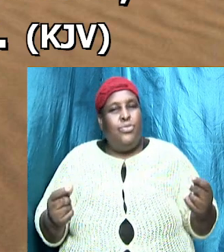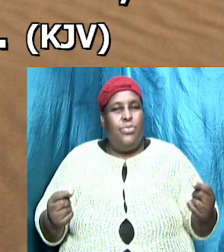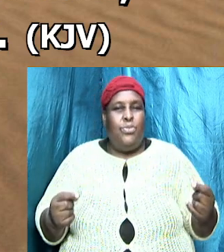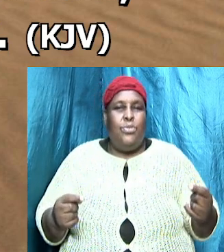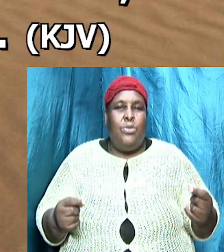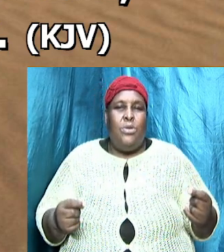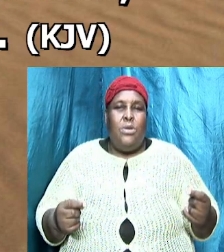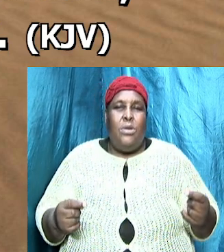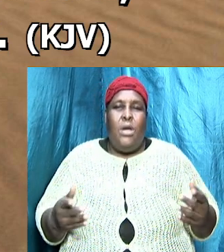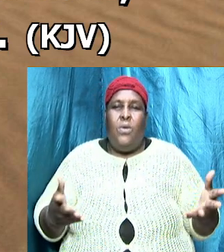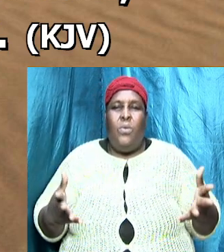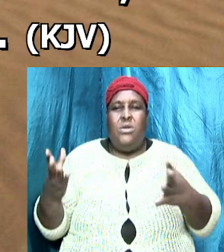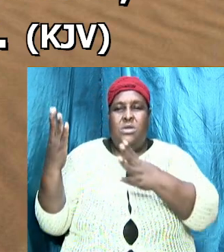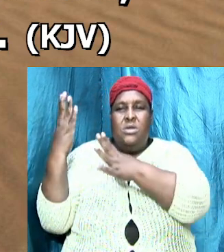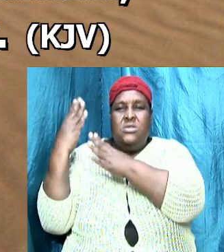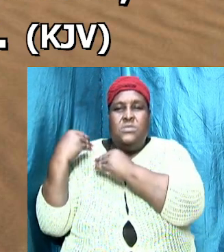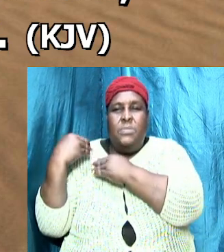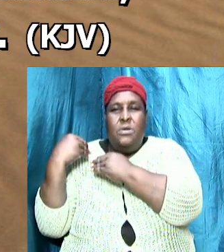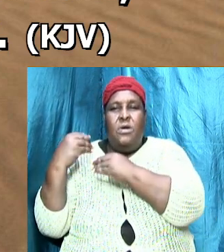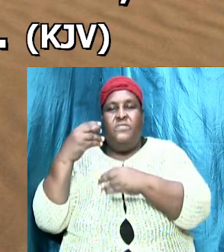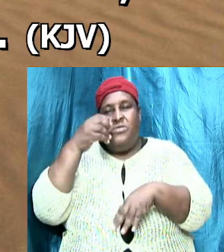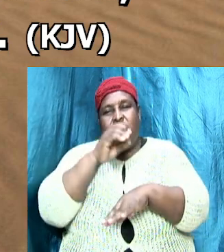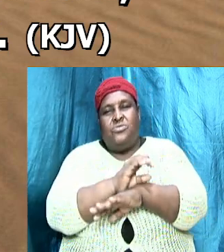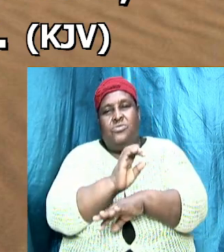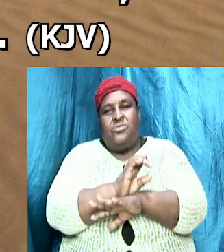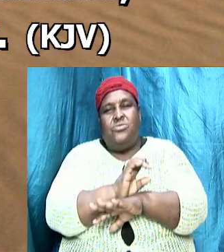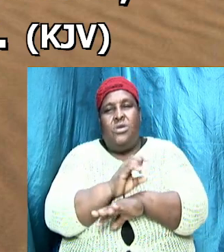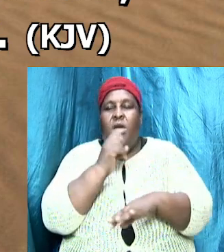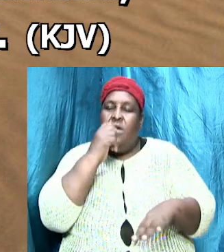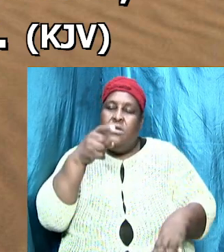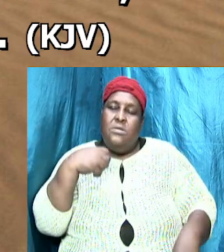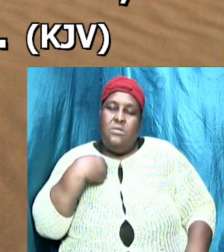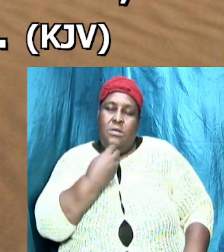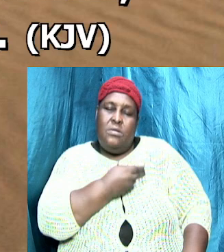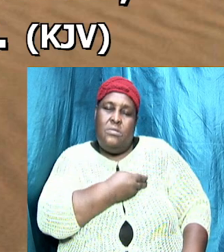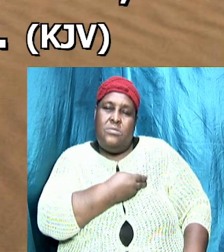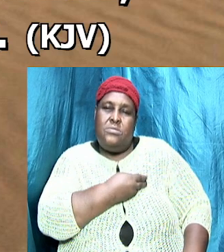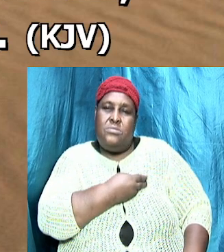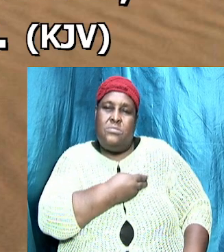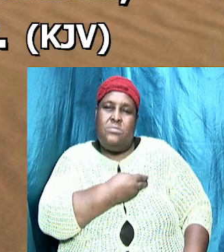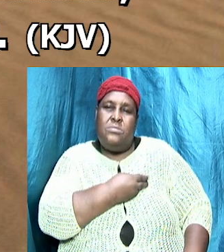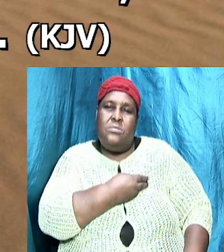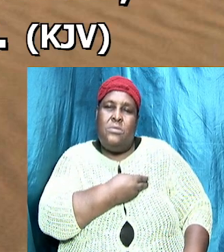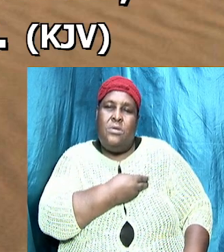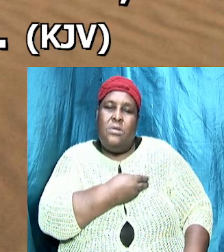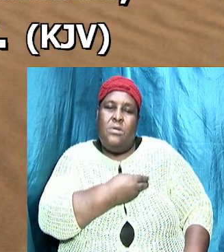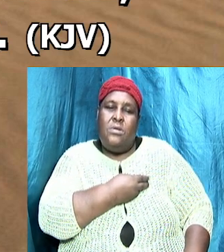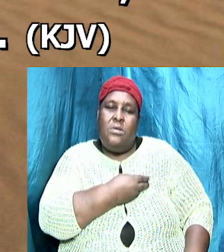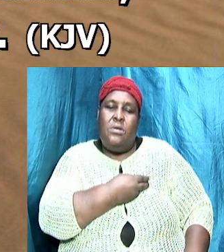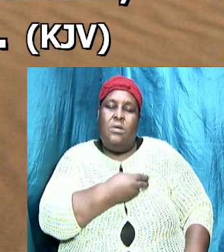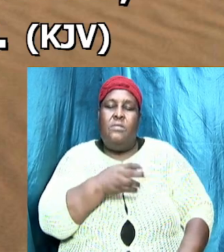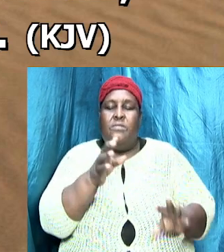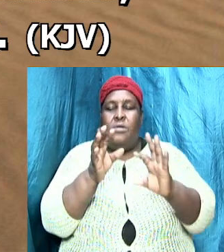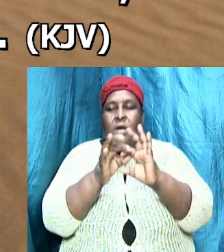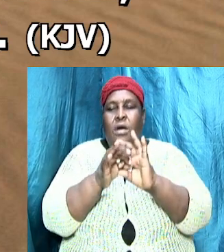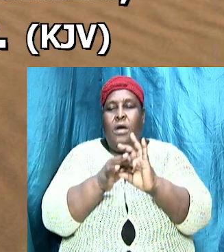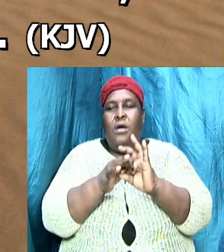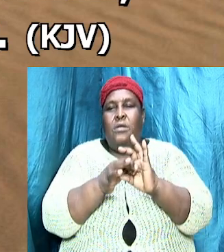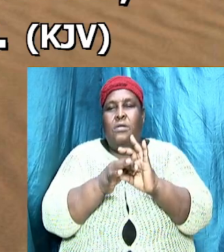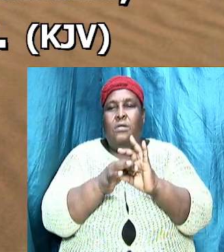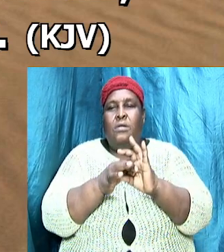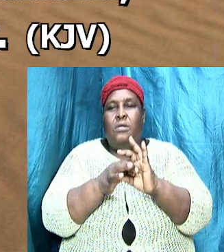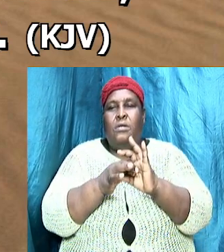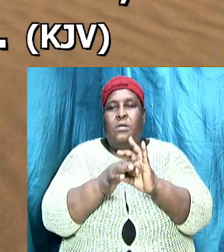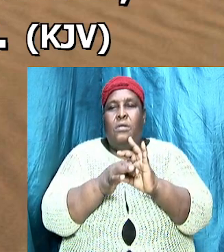what is expected of the church and it tells us of God's standard